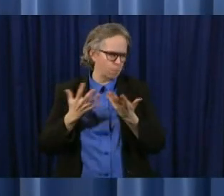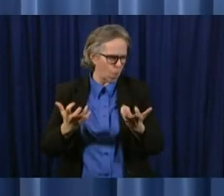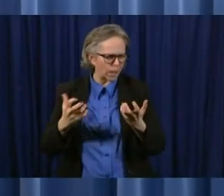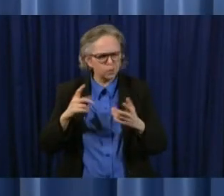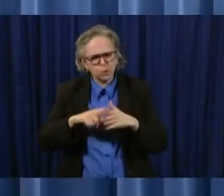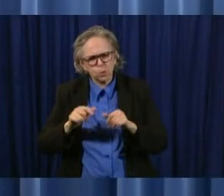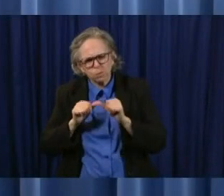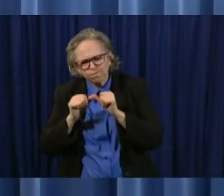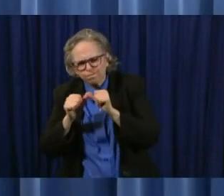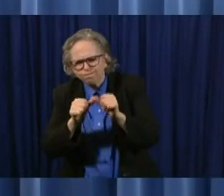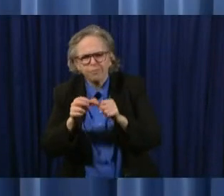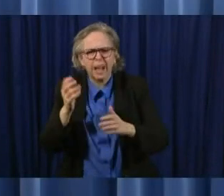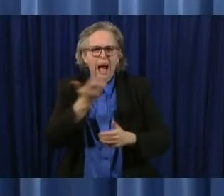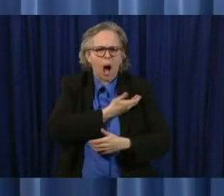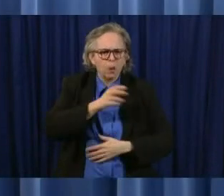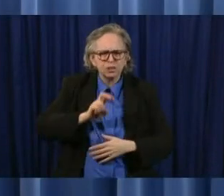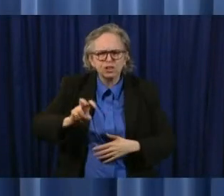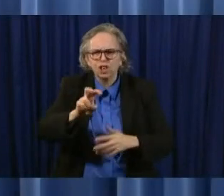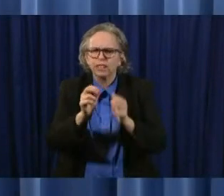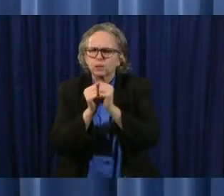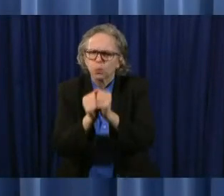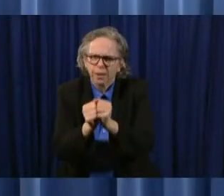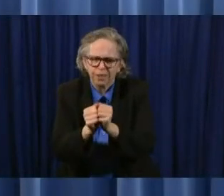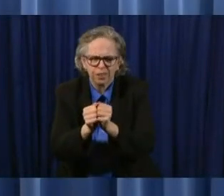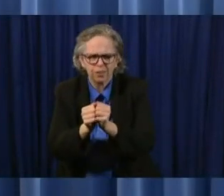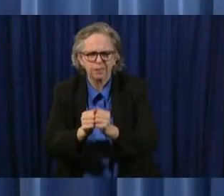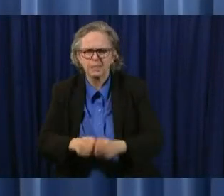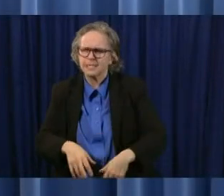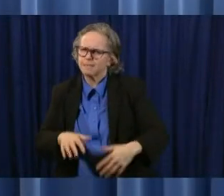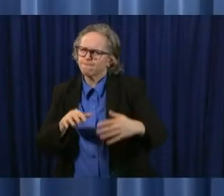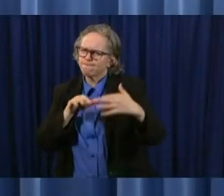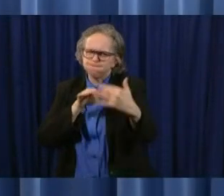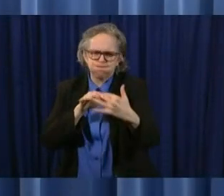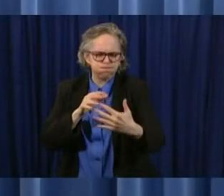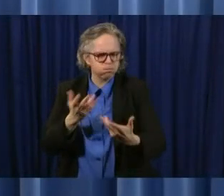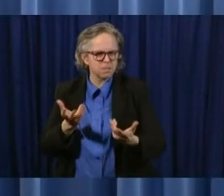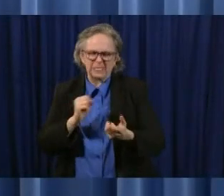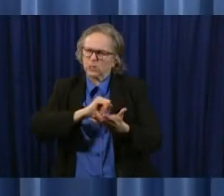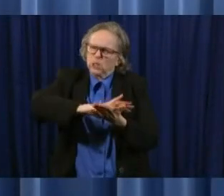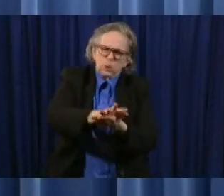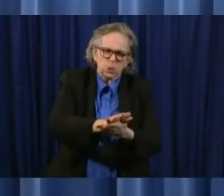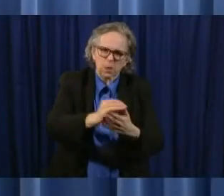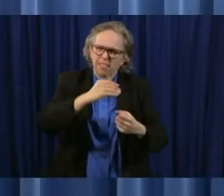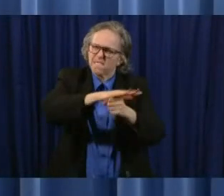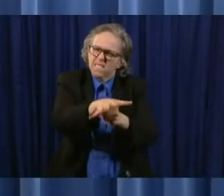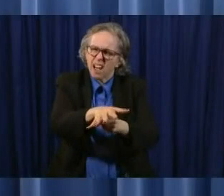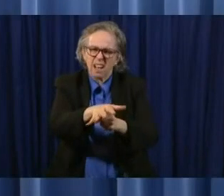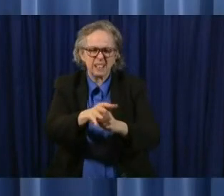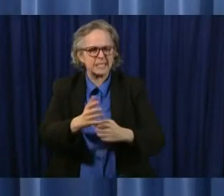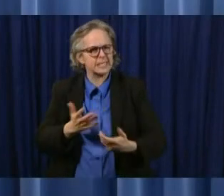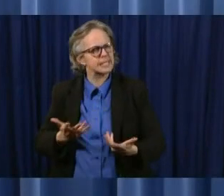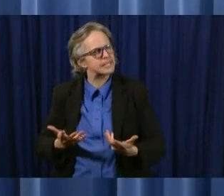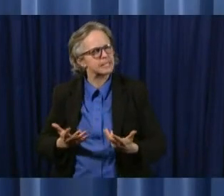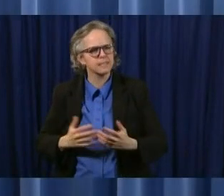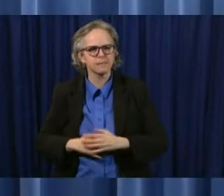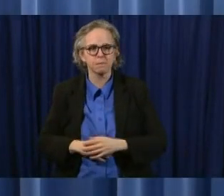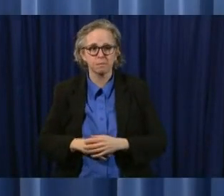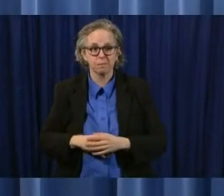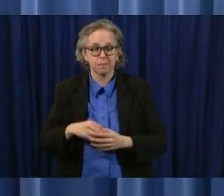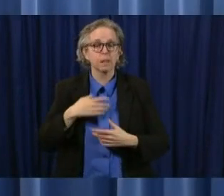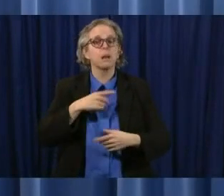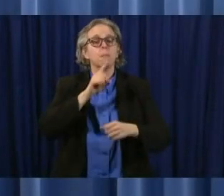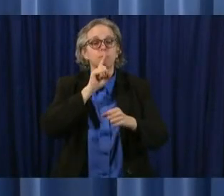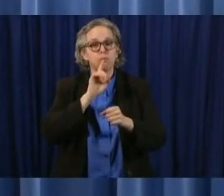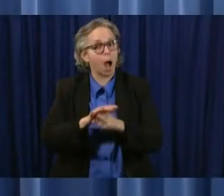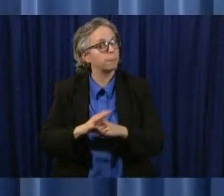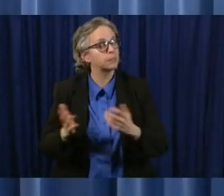shared enemy that that we face that i talk about every day um my commitment to you is i will continue